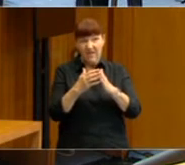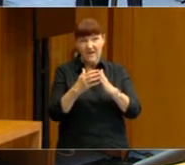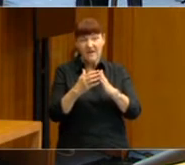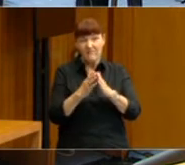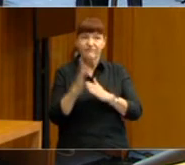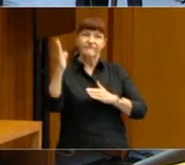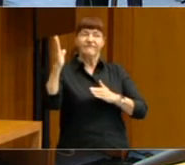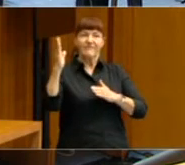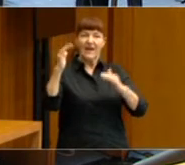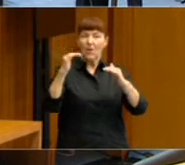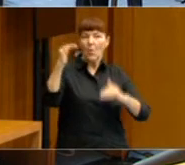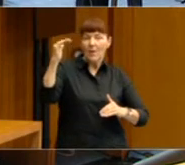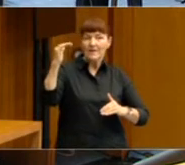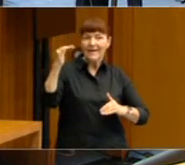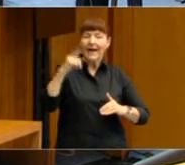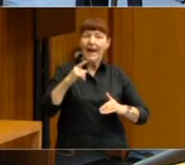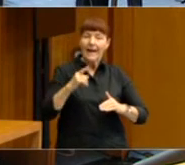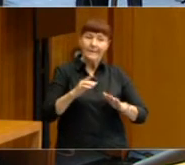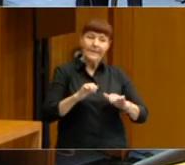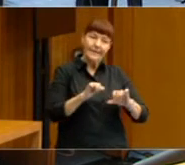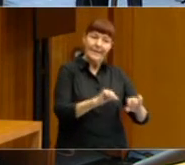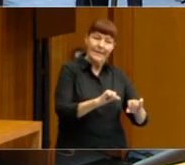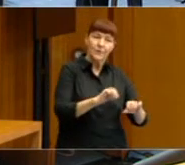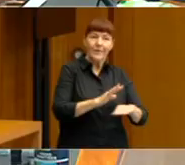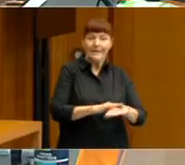of a lean to the left. Thank you.